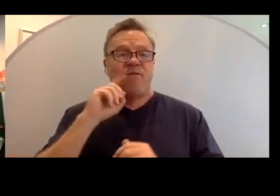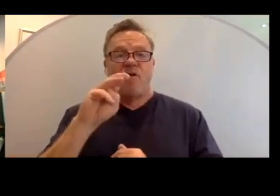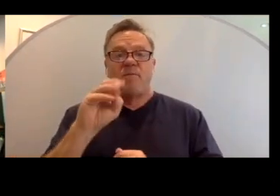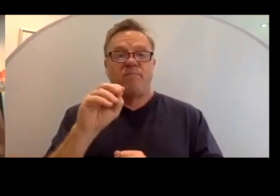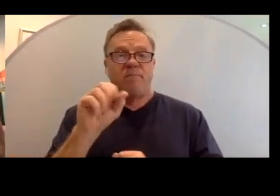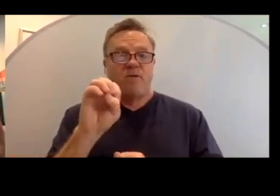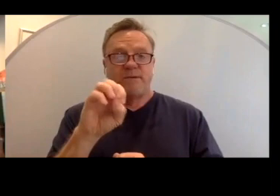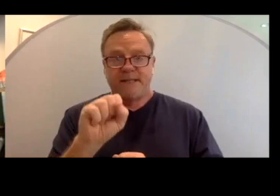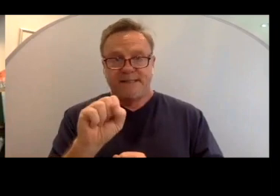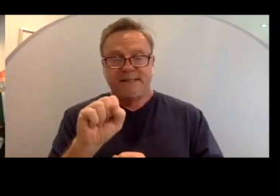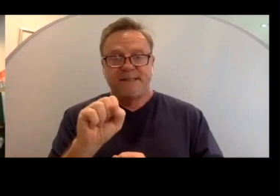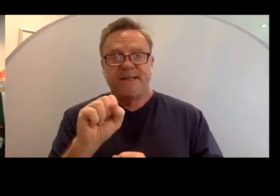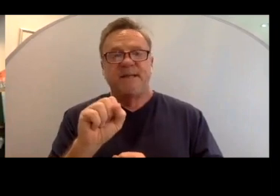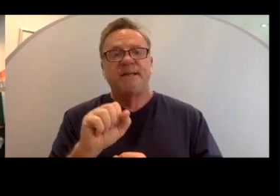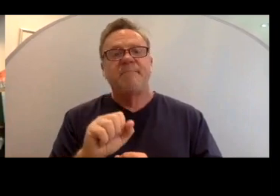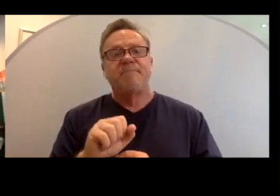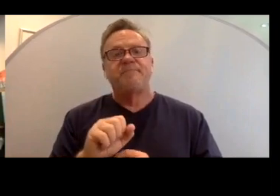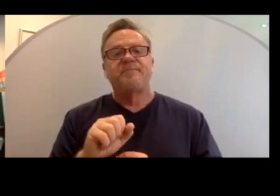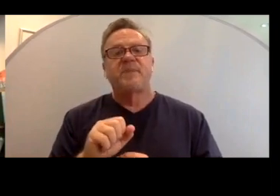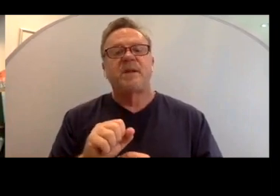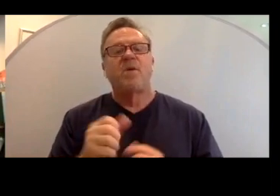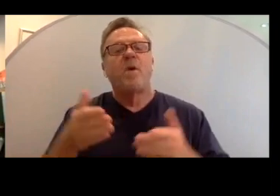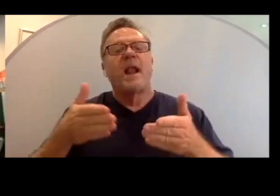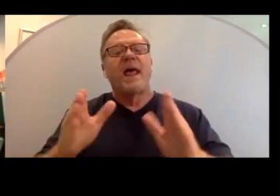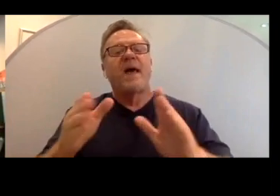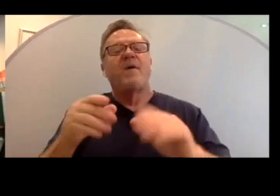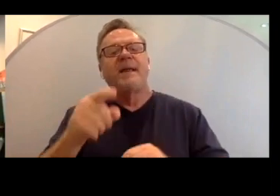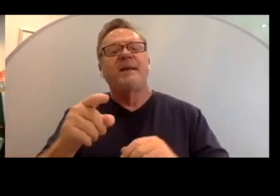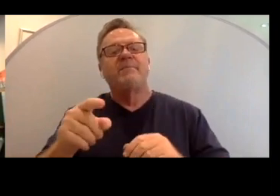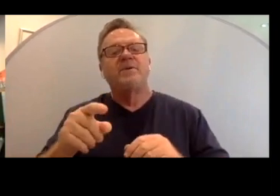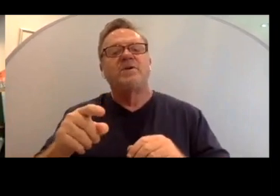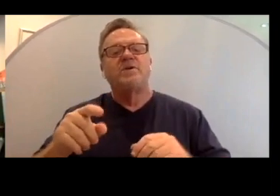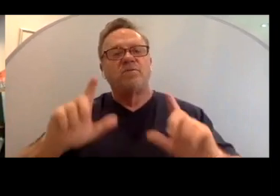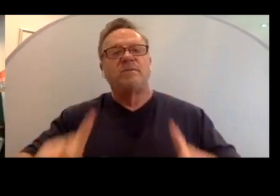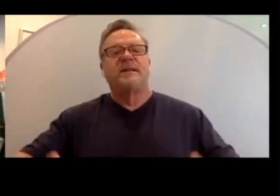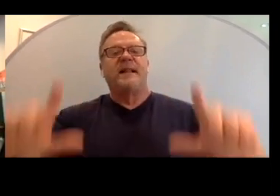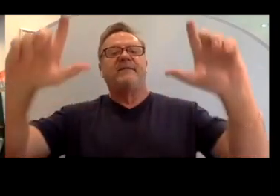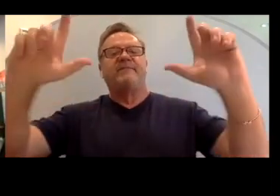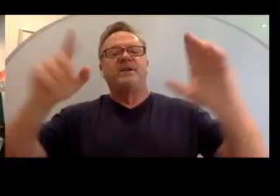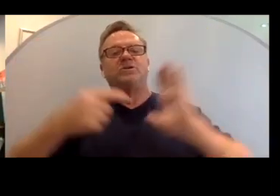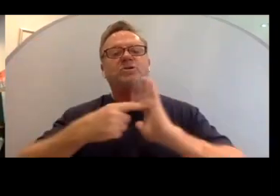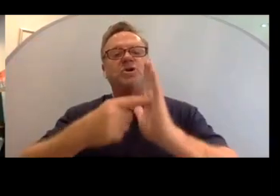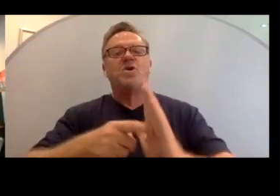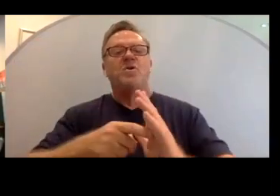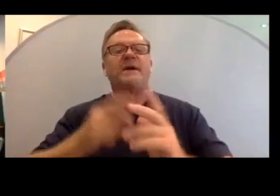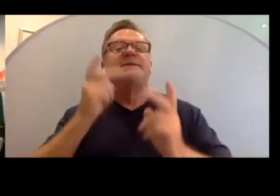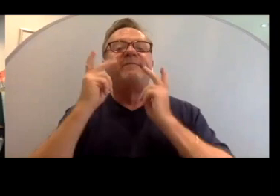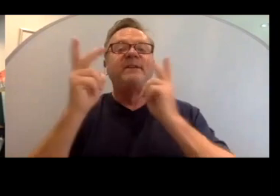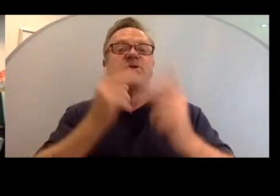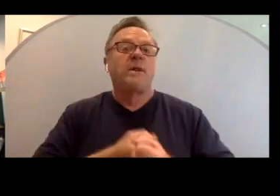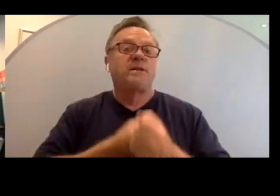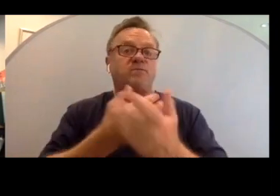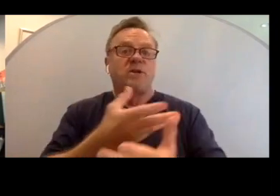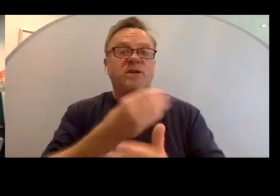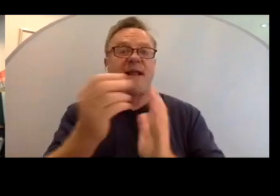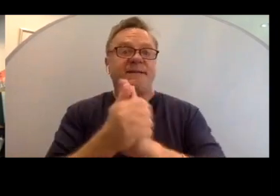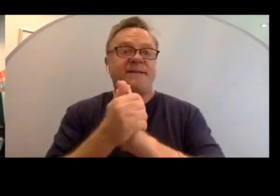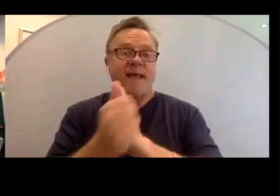to allow him to lift up his visual expression and his talents and to be able to